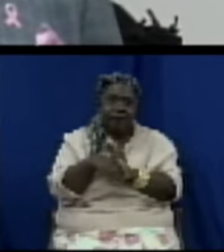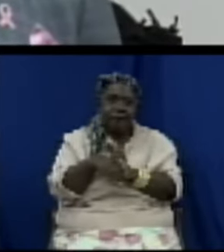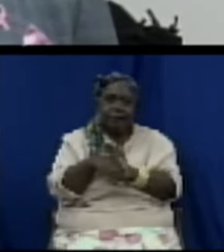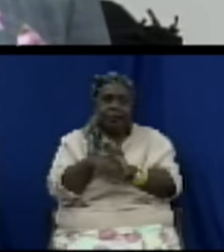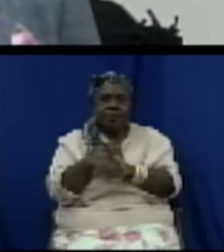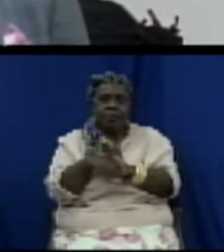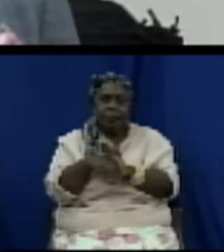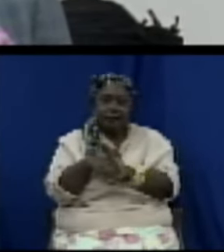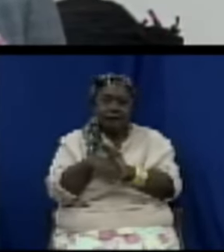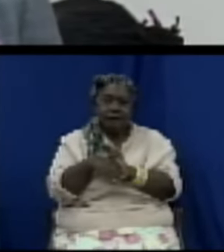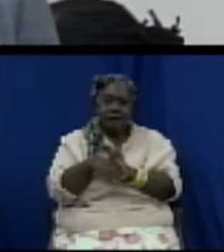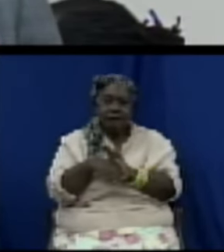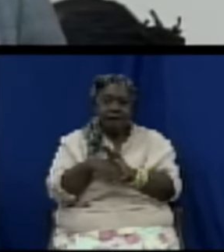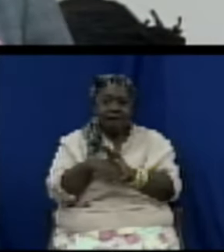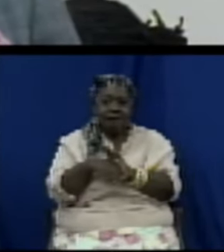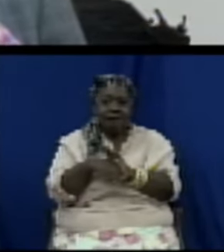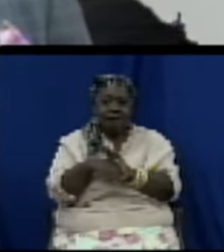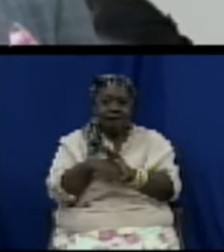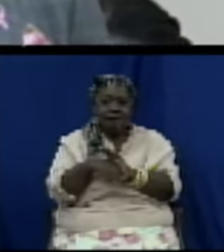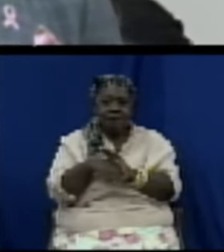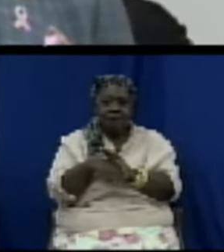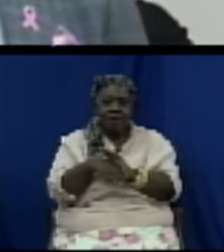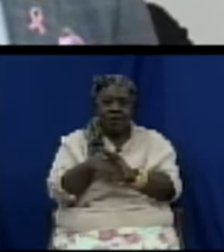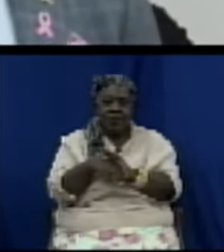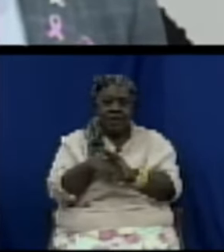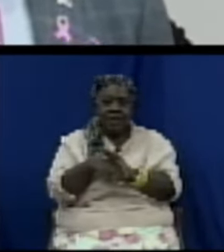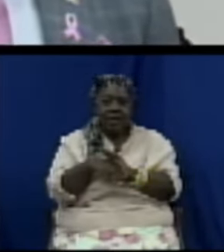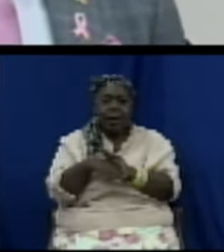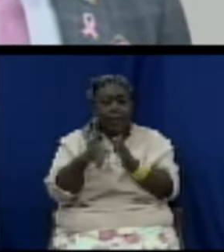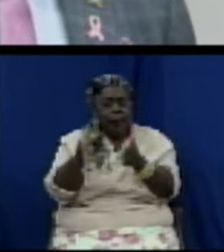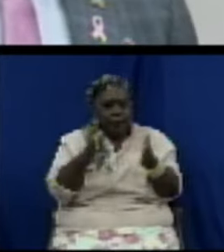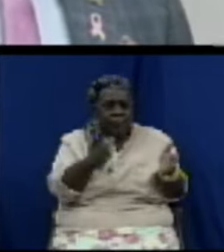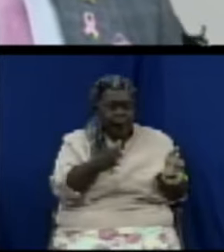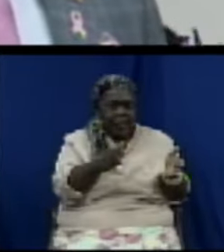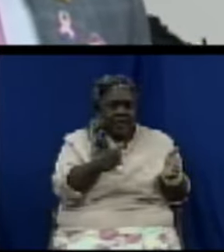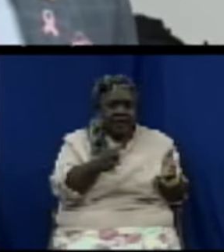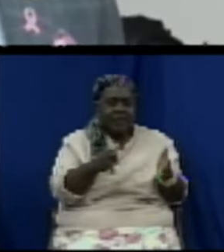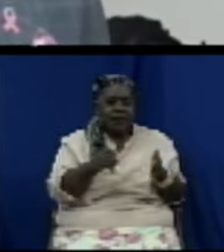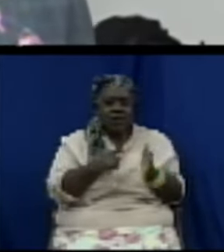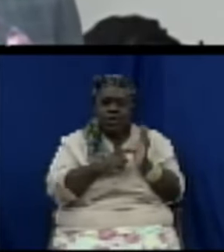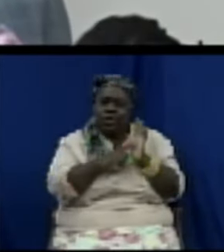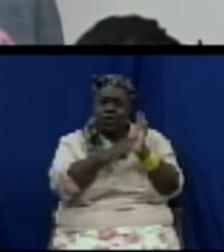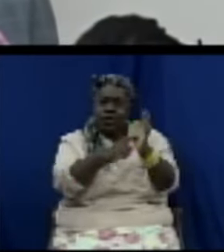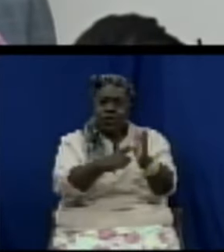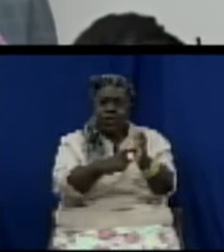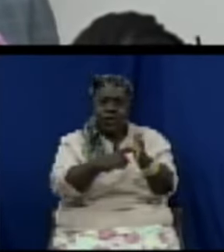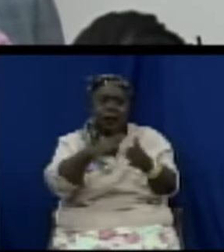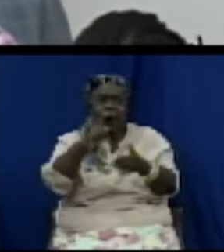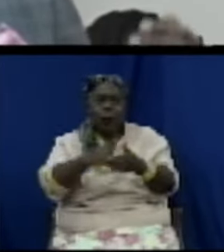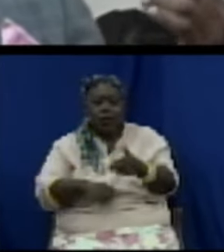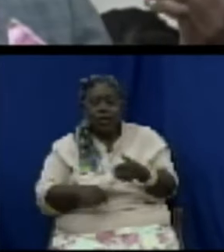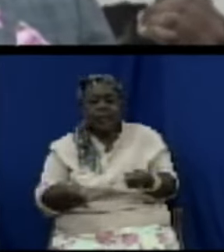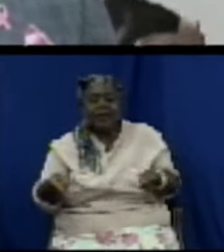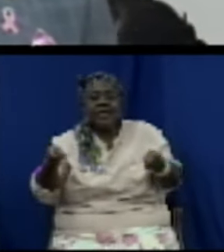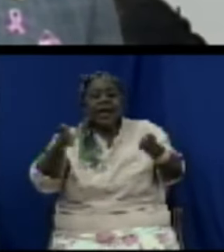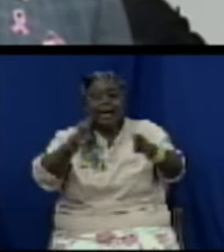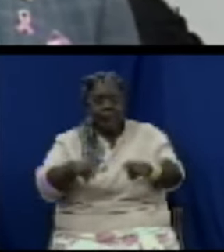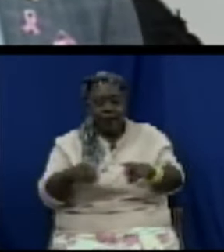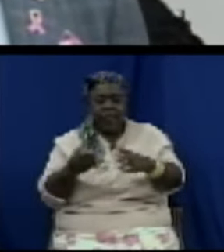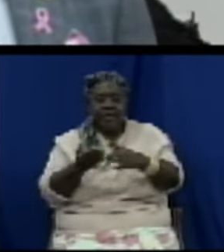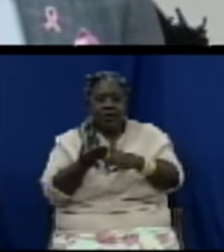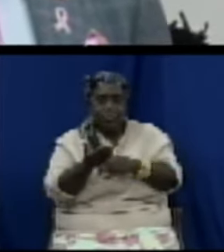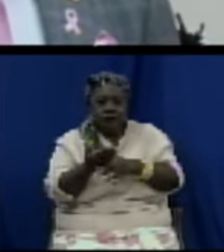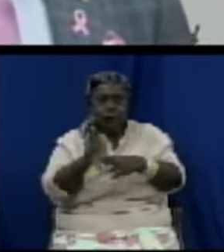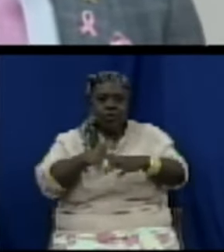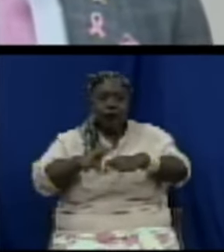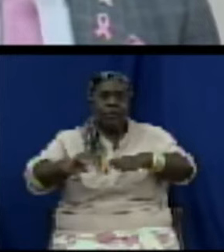areas in Central America and so forth. So the actual evidence is also there to show the outcome once implemented. And they saw a significant